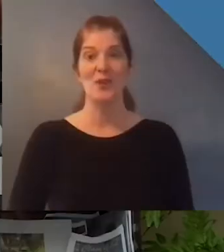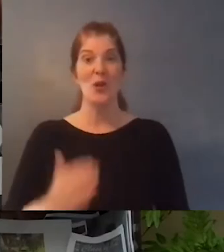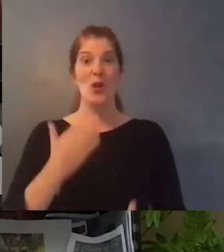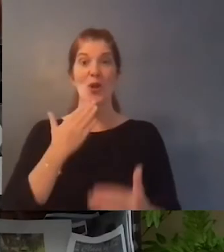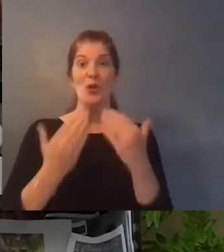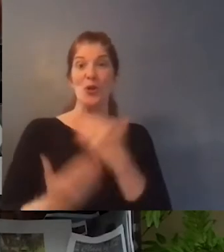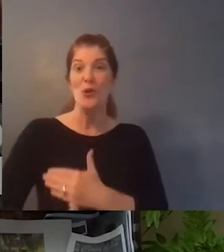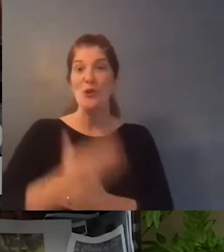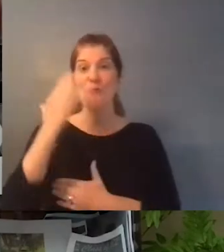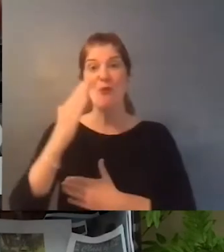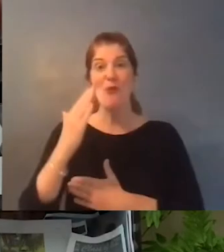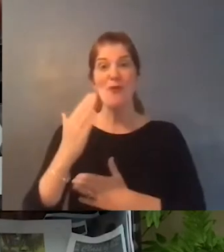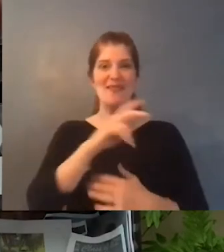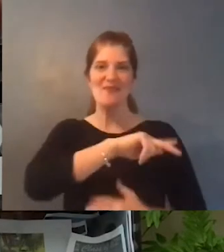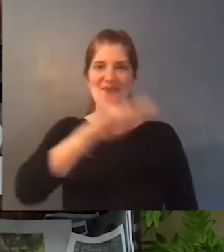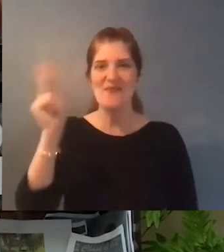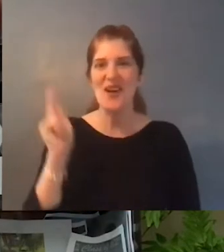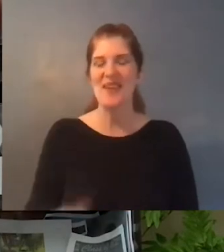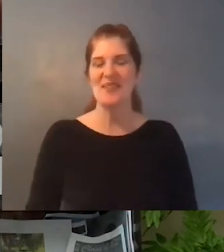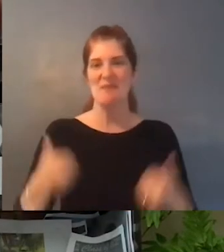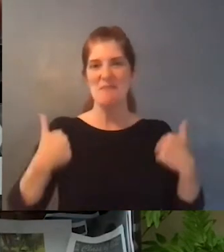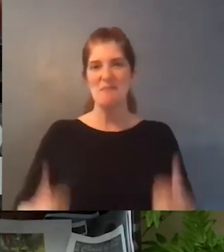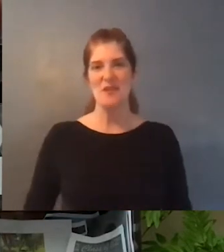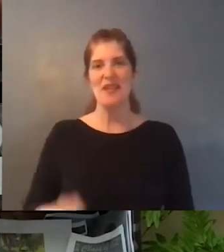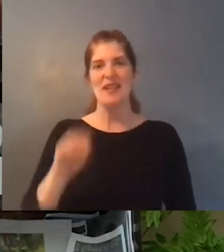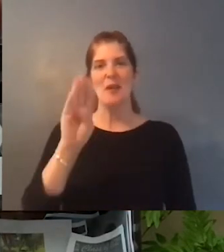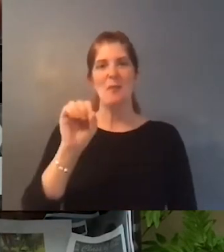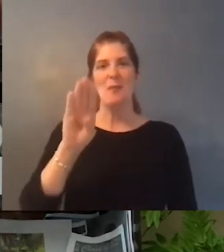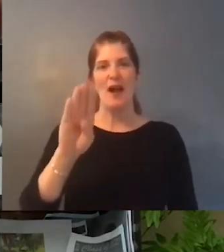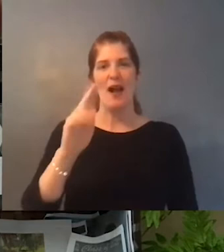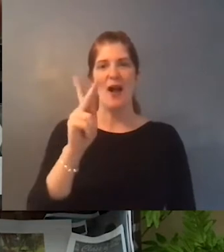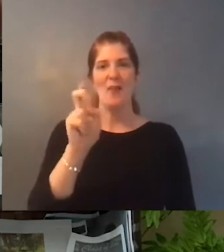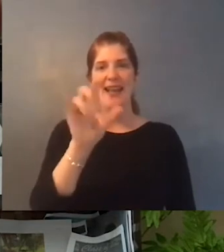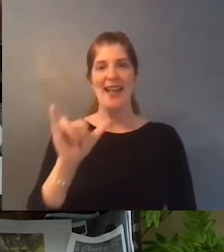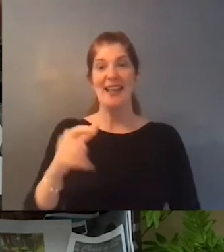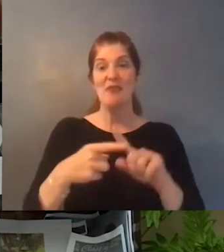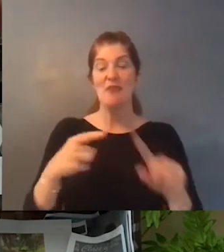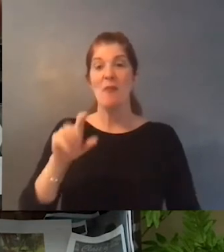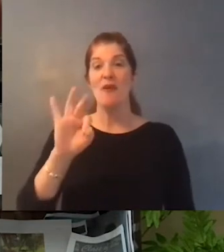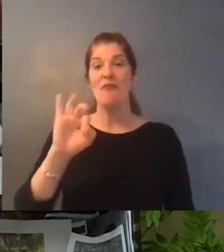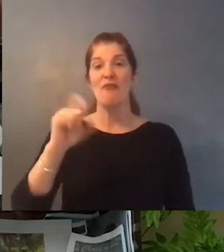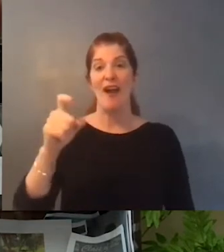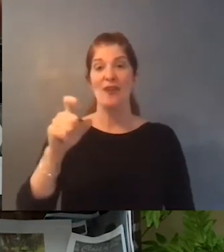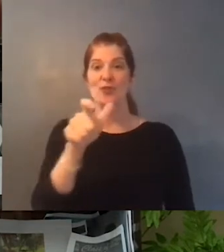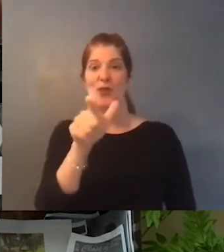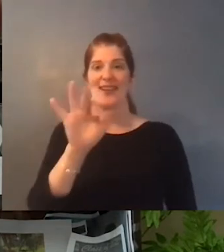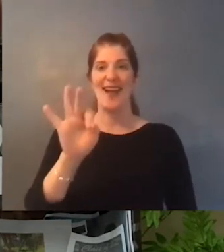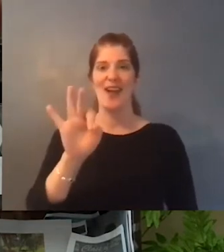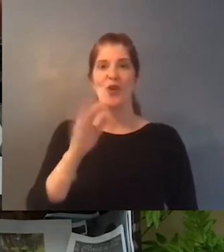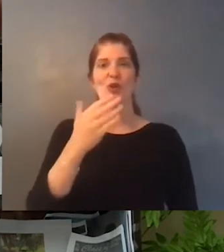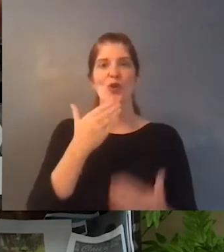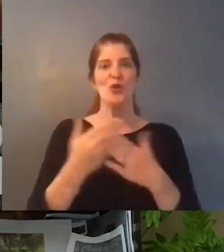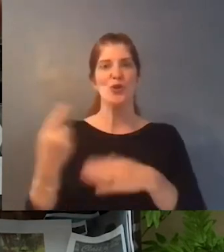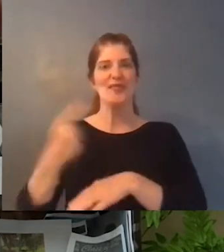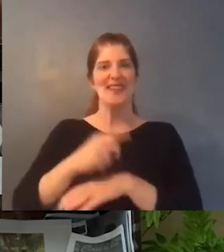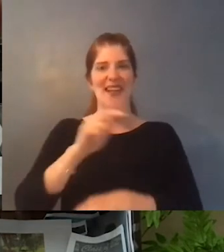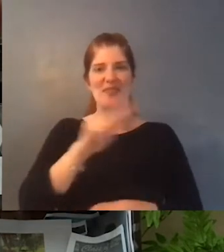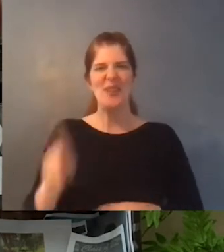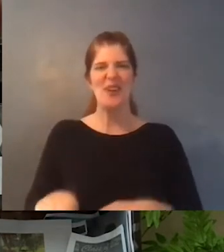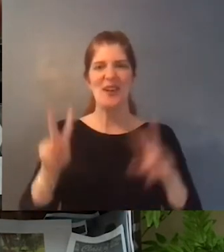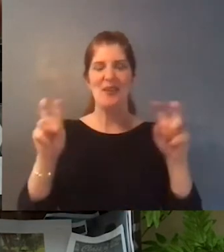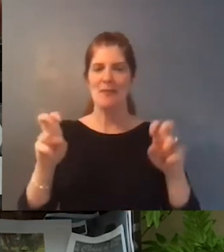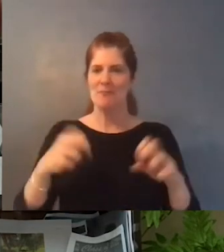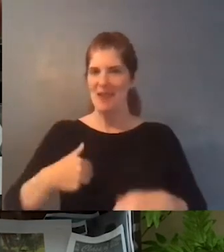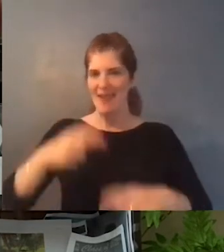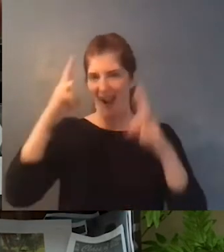Good morning, Philadelphia! It's Bob Kelly from Fox 29's Good Day, Philadelphia, and it's an honor